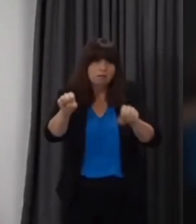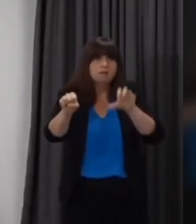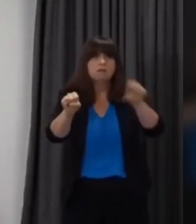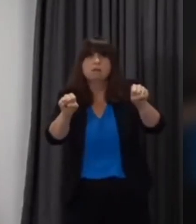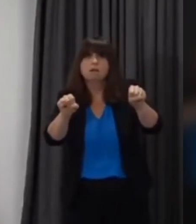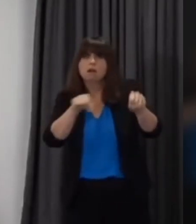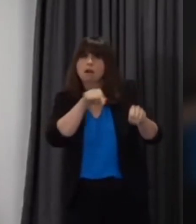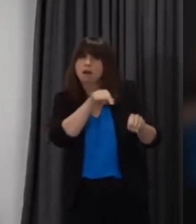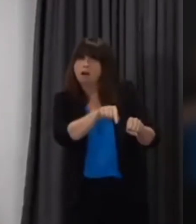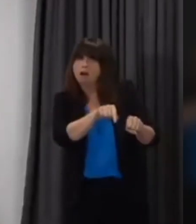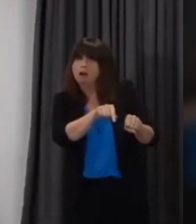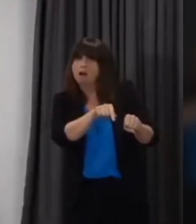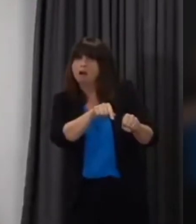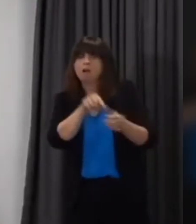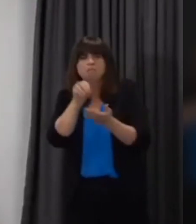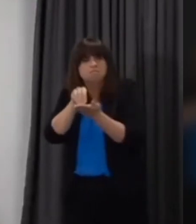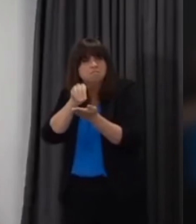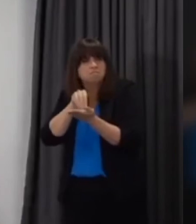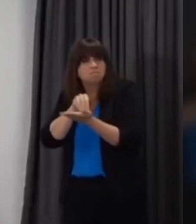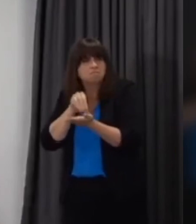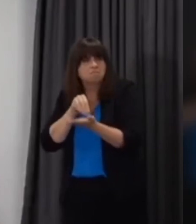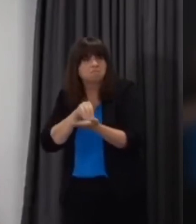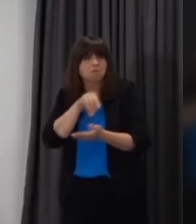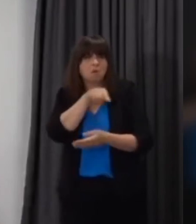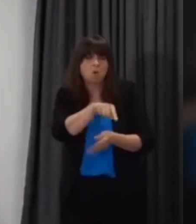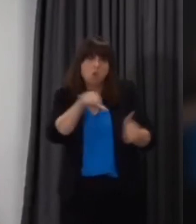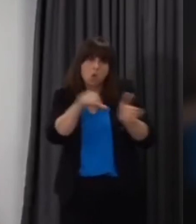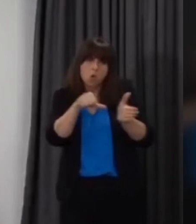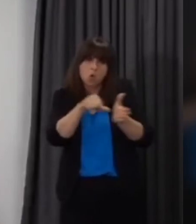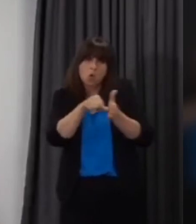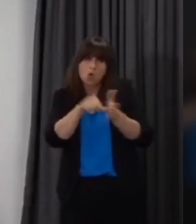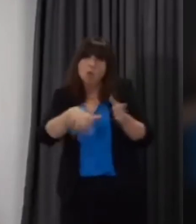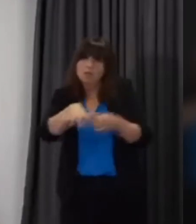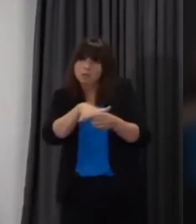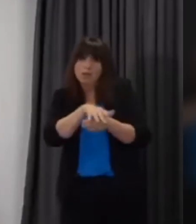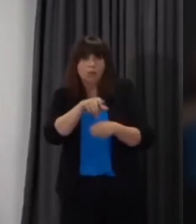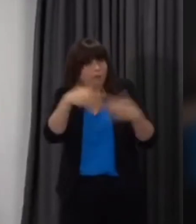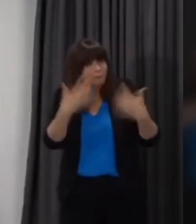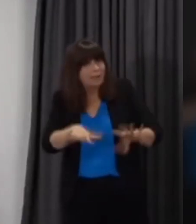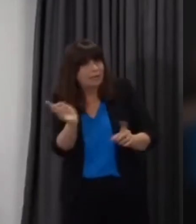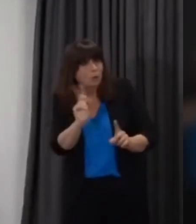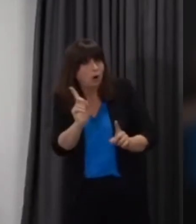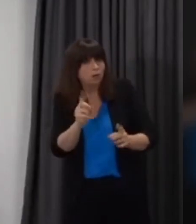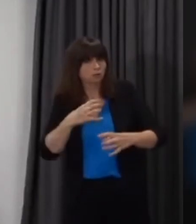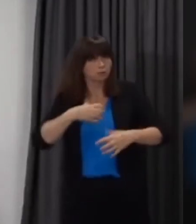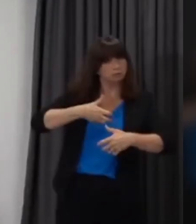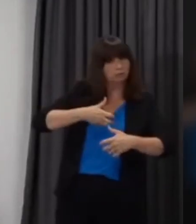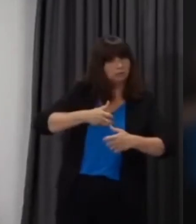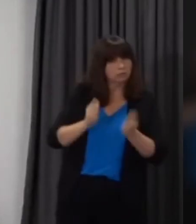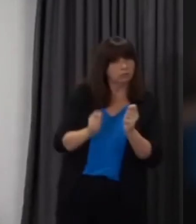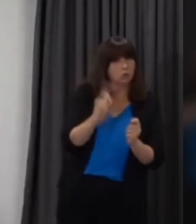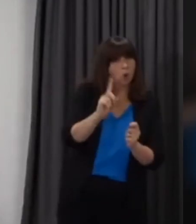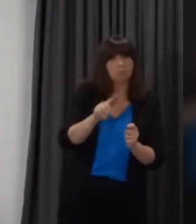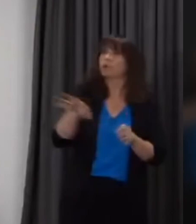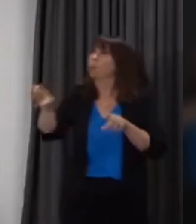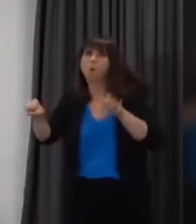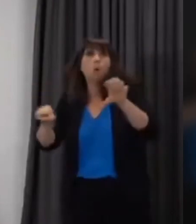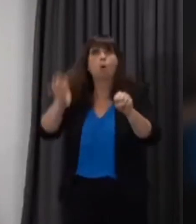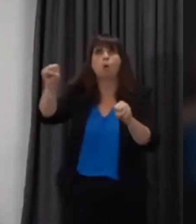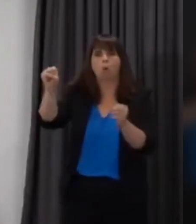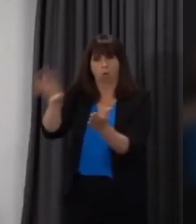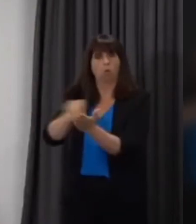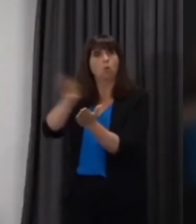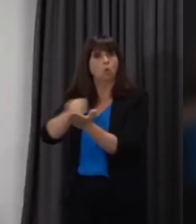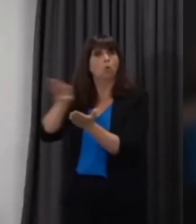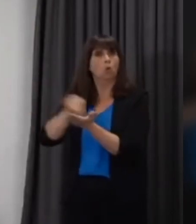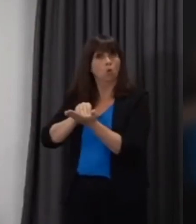sector are responding to the challenges we face and they will continue to do that as we develop good practice because I think you're absolutely right Bethan